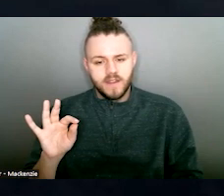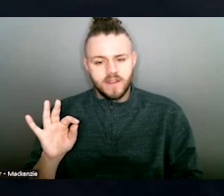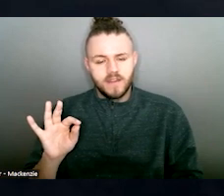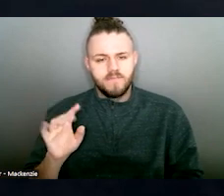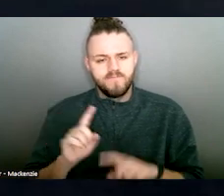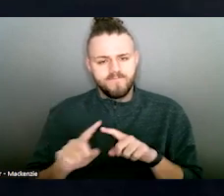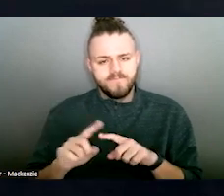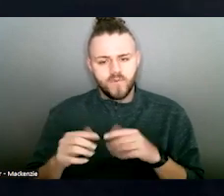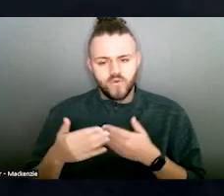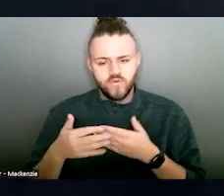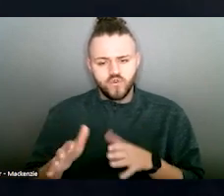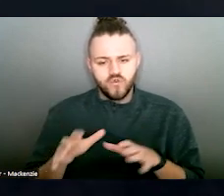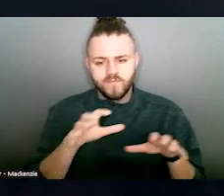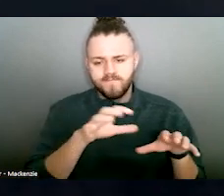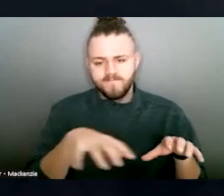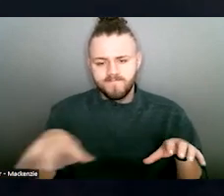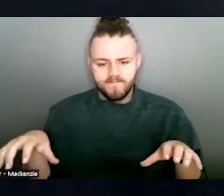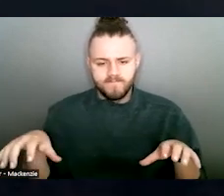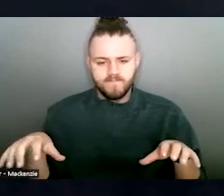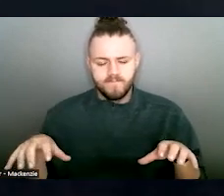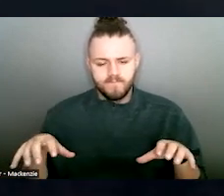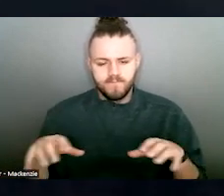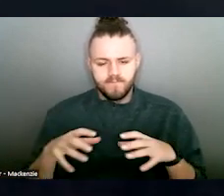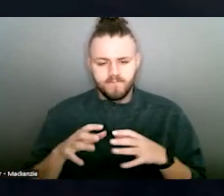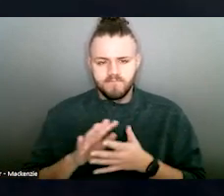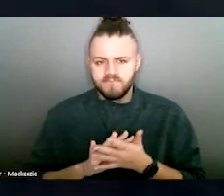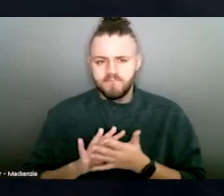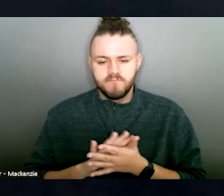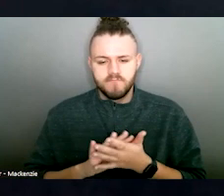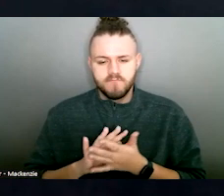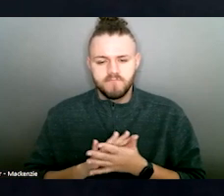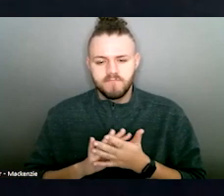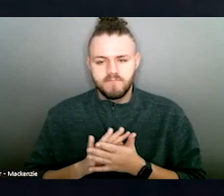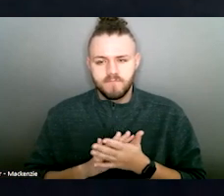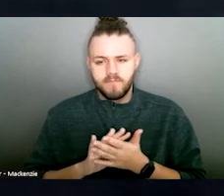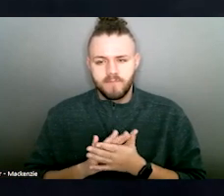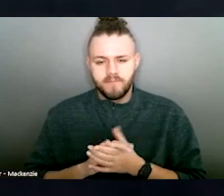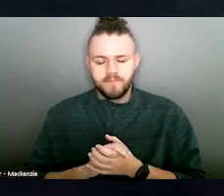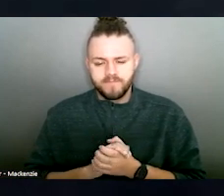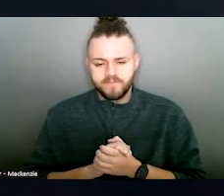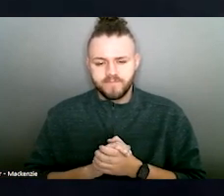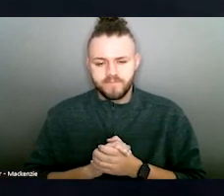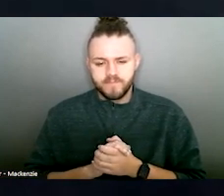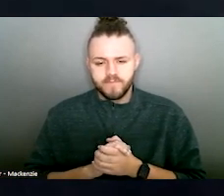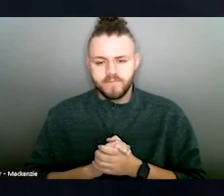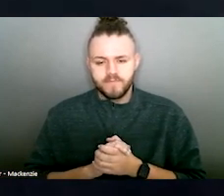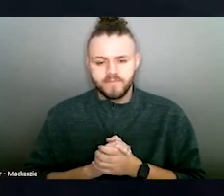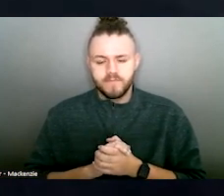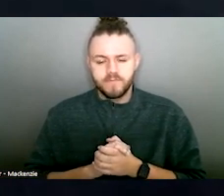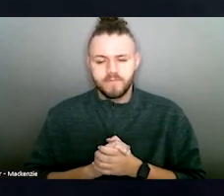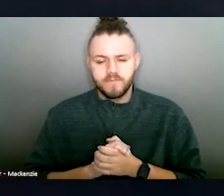in them, third bathrooms, a common kitchen, a common living room, a common playroom.